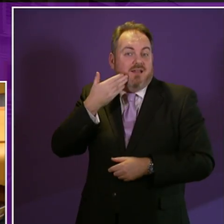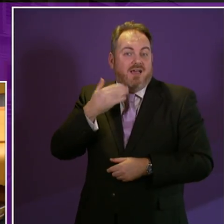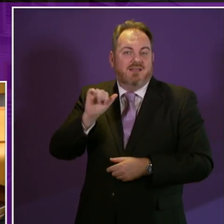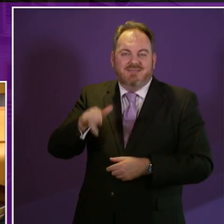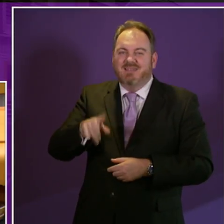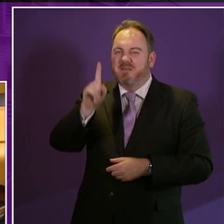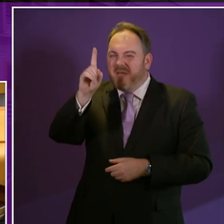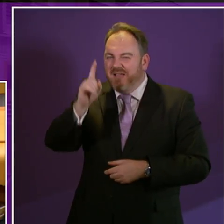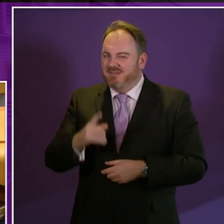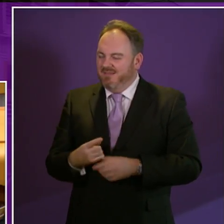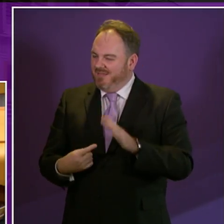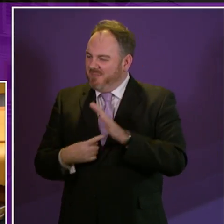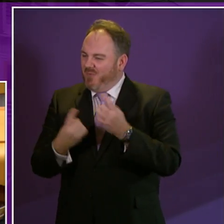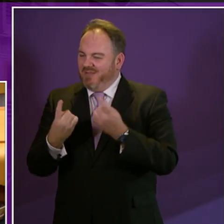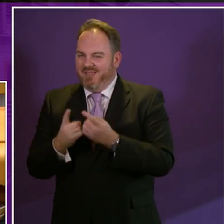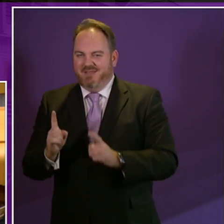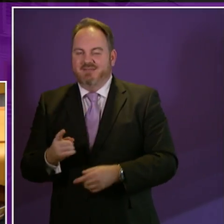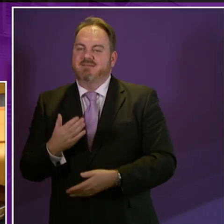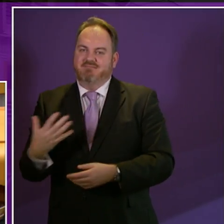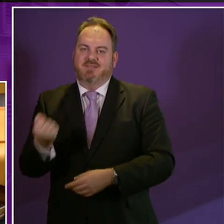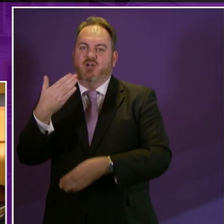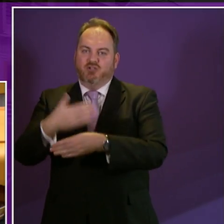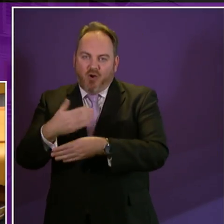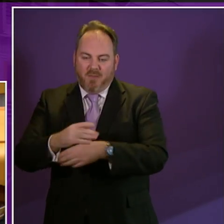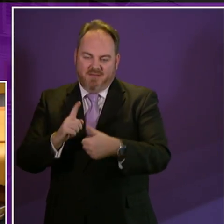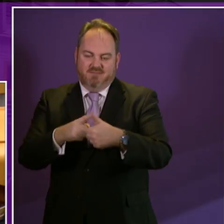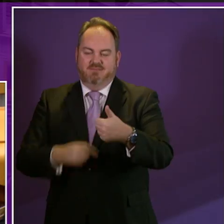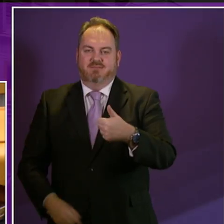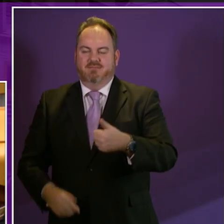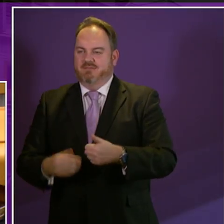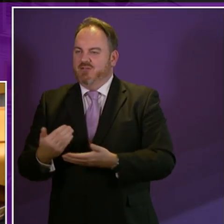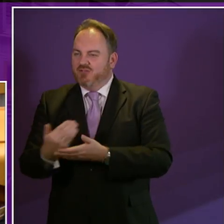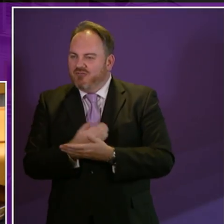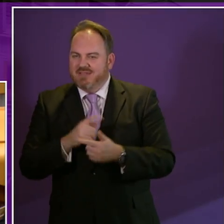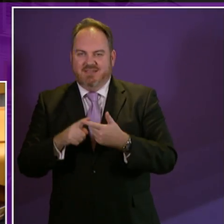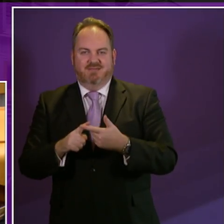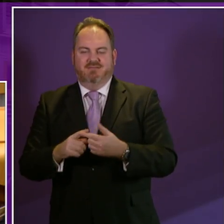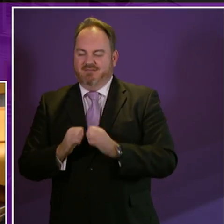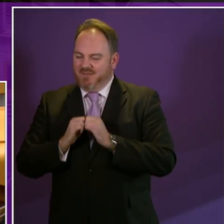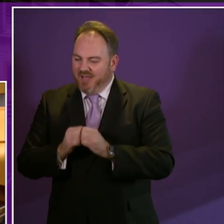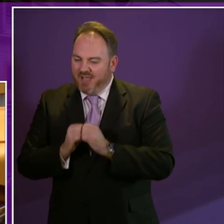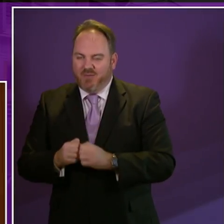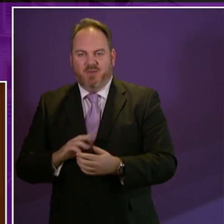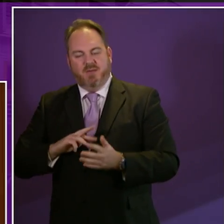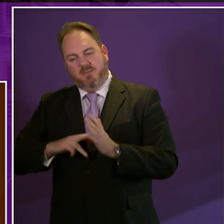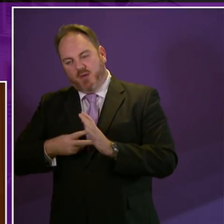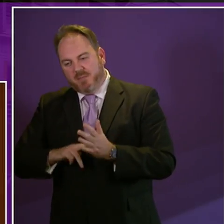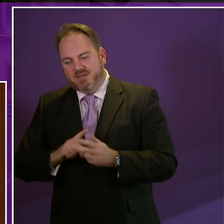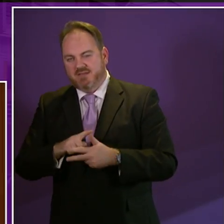is a job and a security and a purpose and I wish it well and hope that that can be achieved. Thank you.